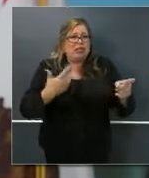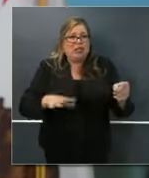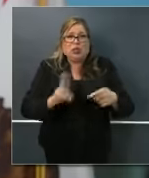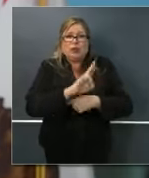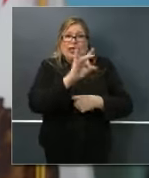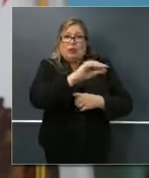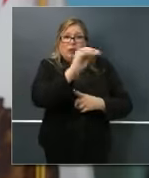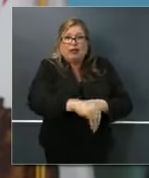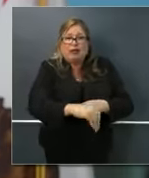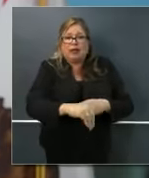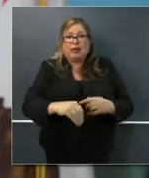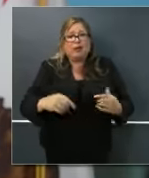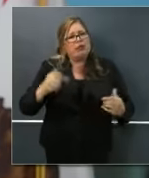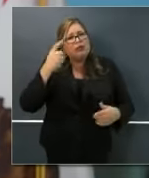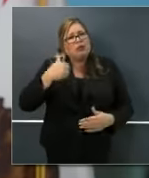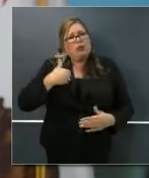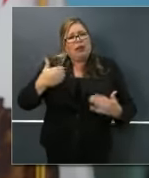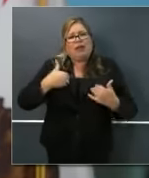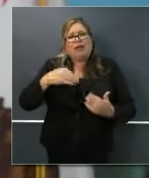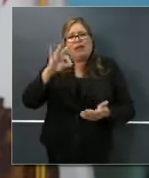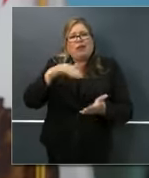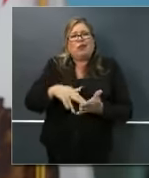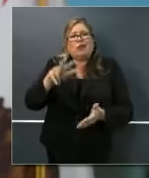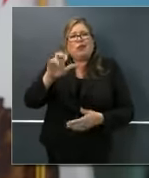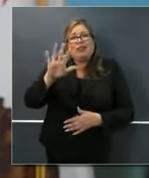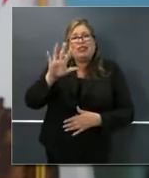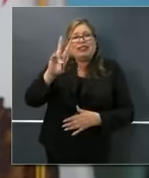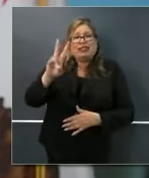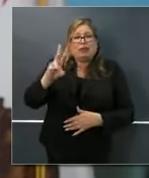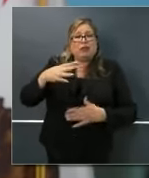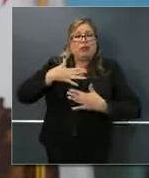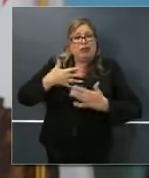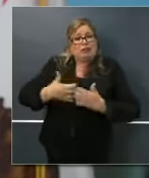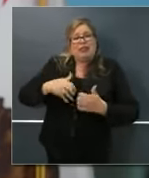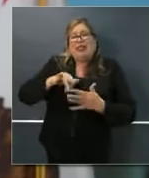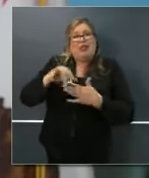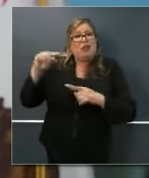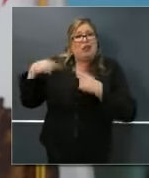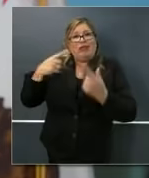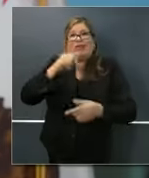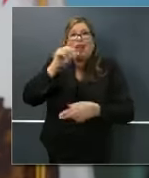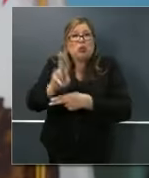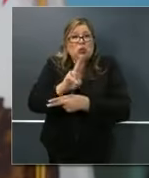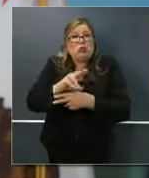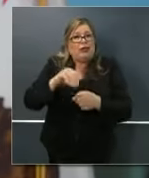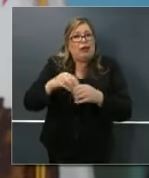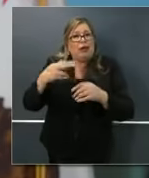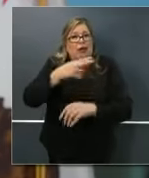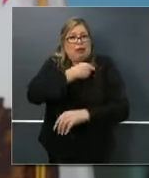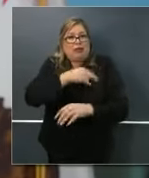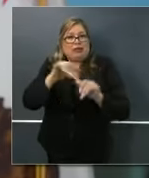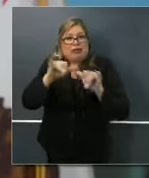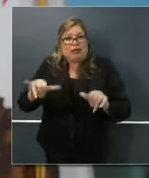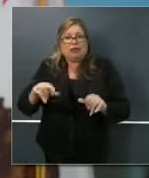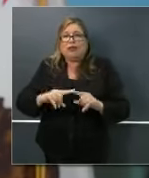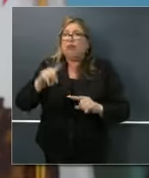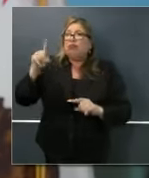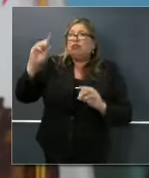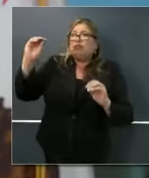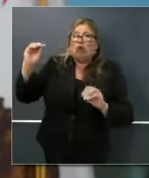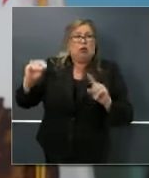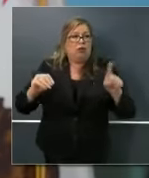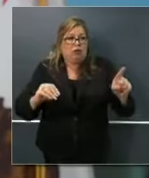,357 ventilators that are not being used in our entire hospital system. It just gives you a sense